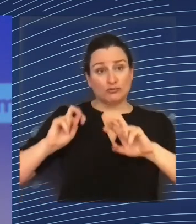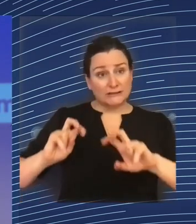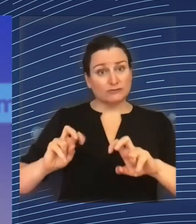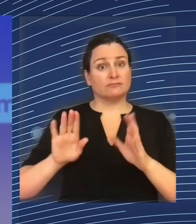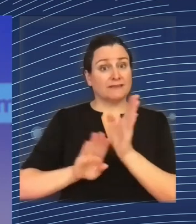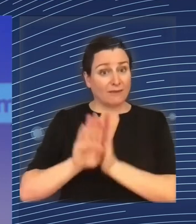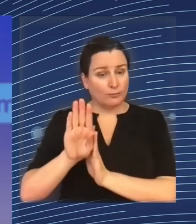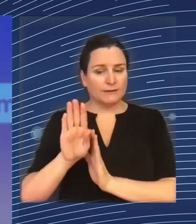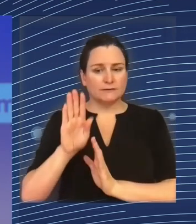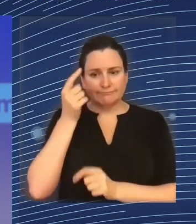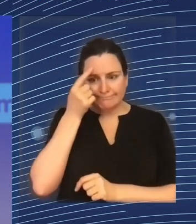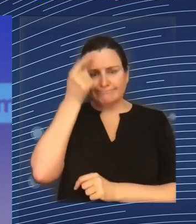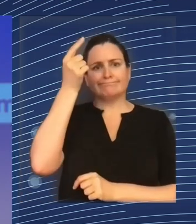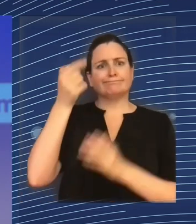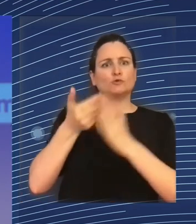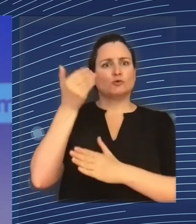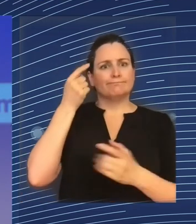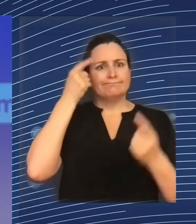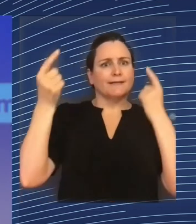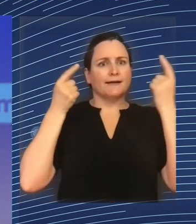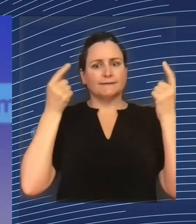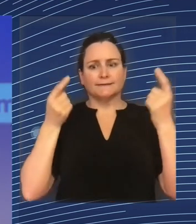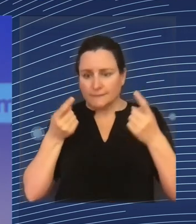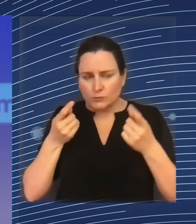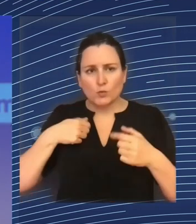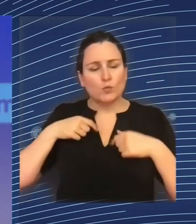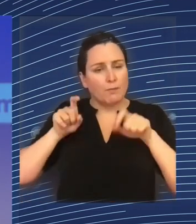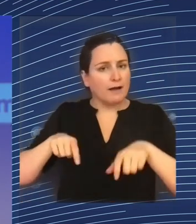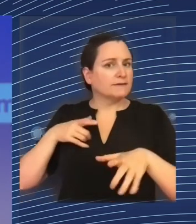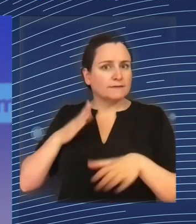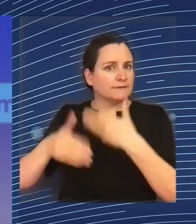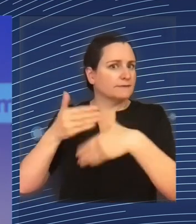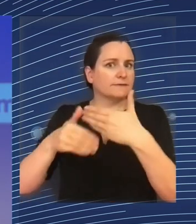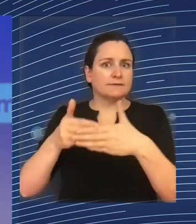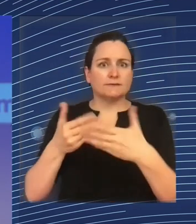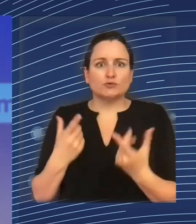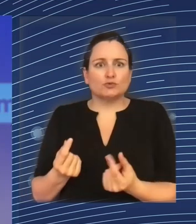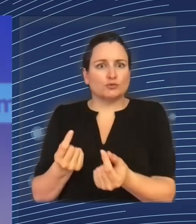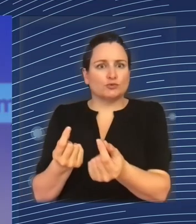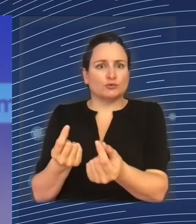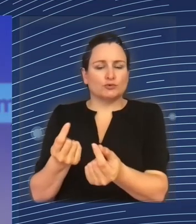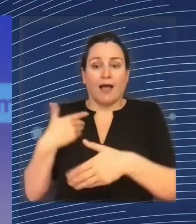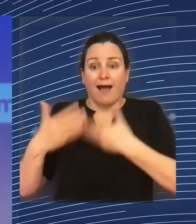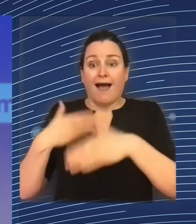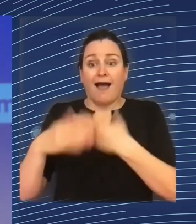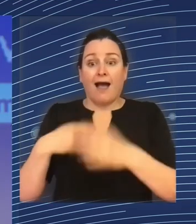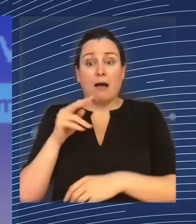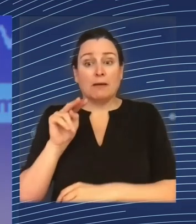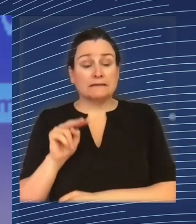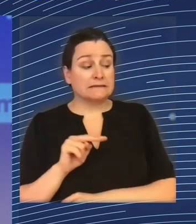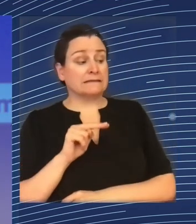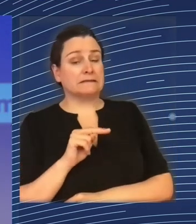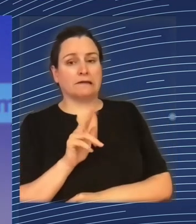And yet, if we focus on certain places and we leave other places behind, we are